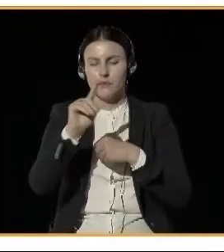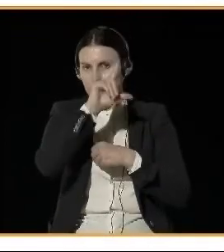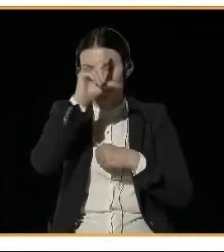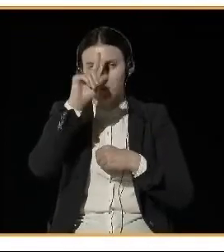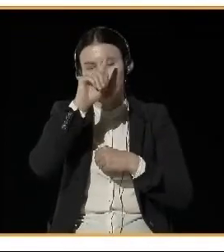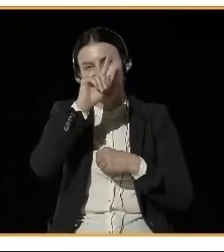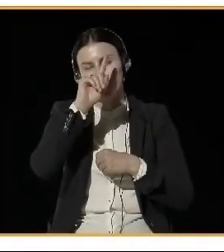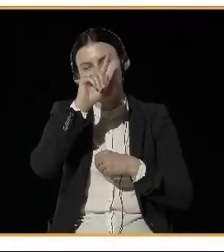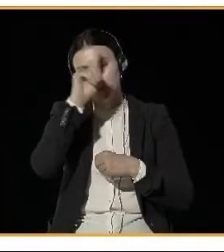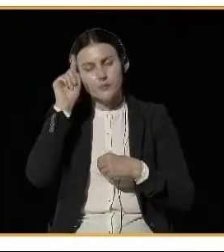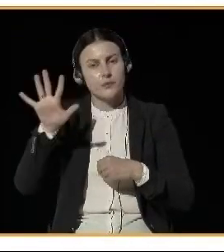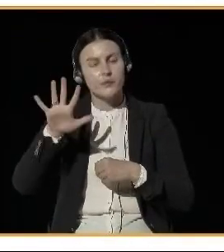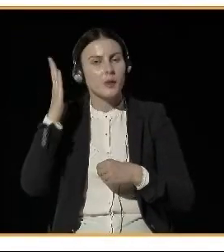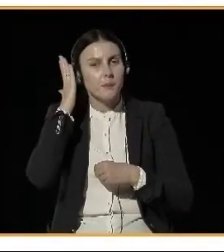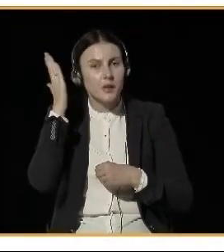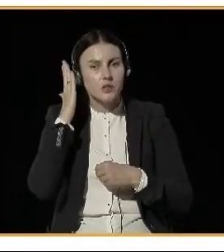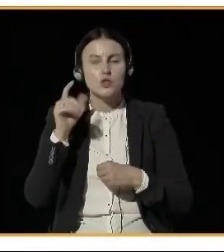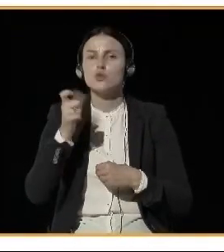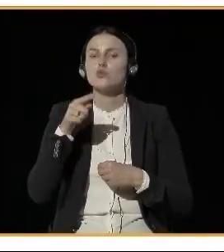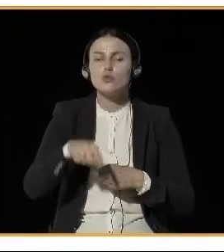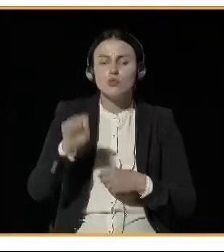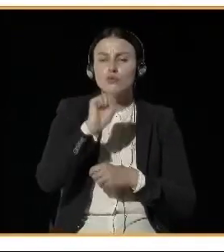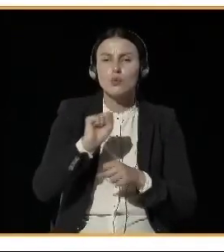clear message to the people.